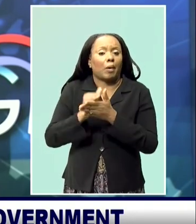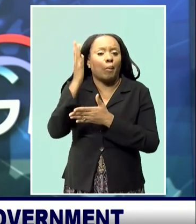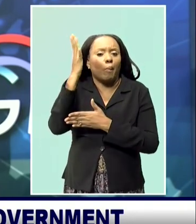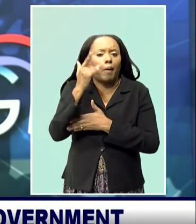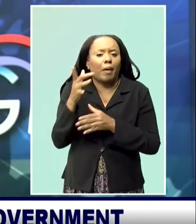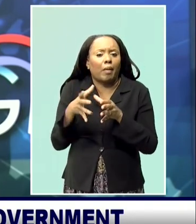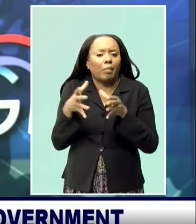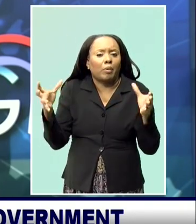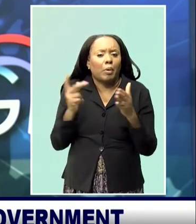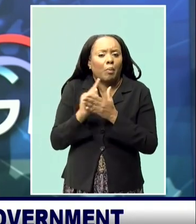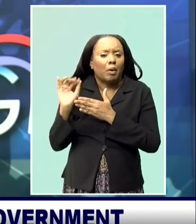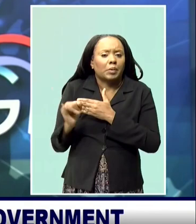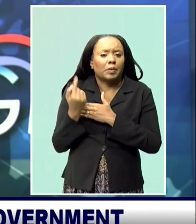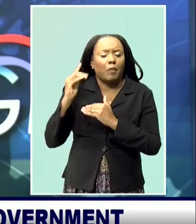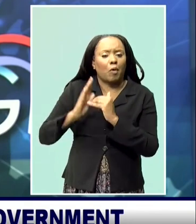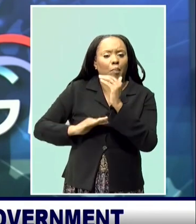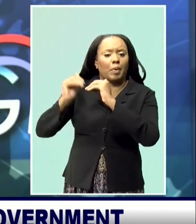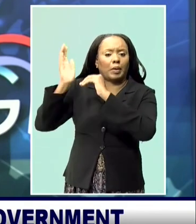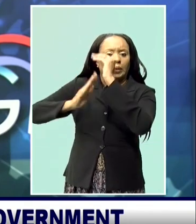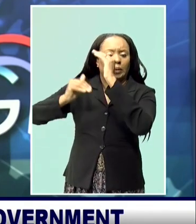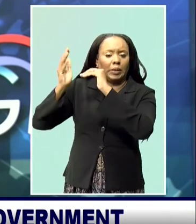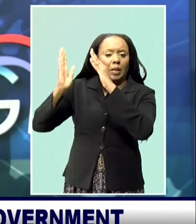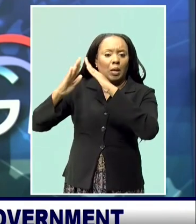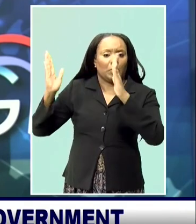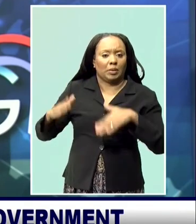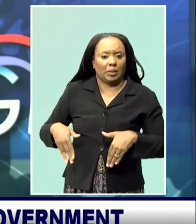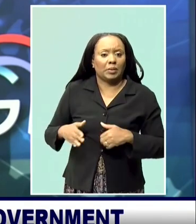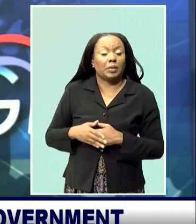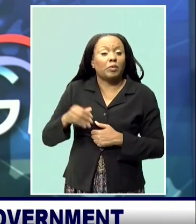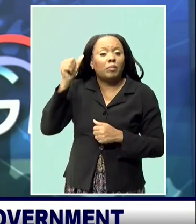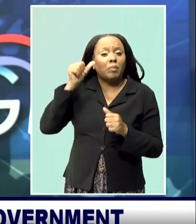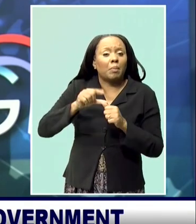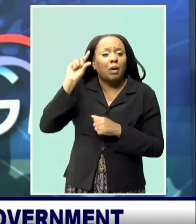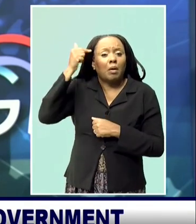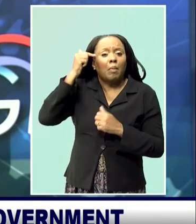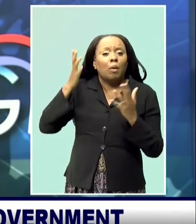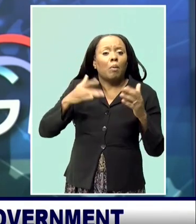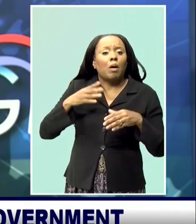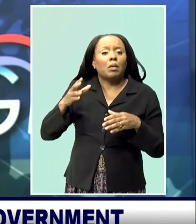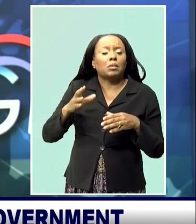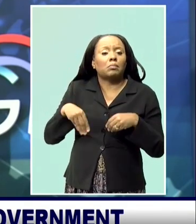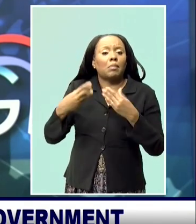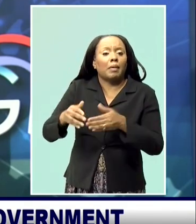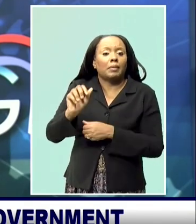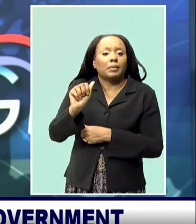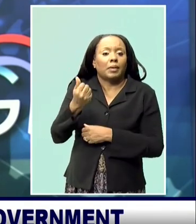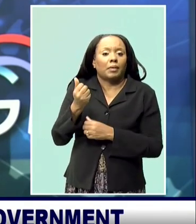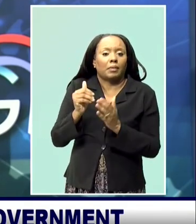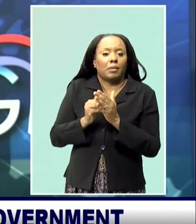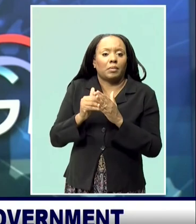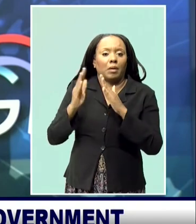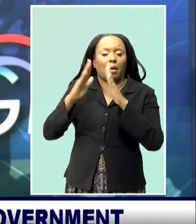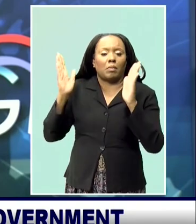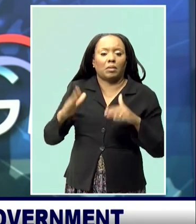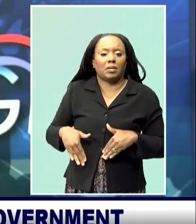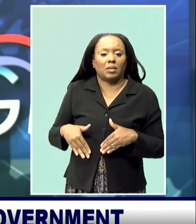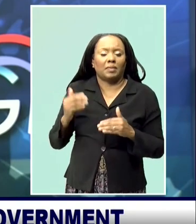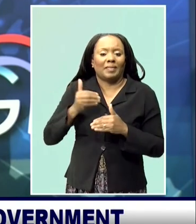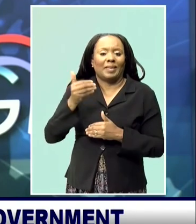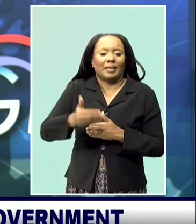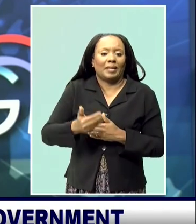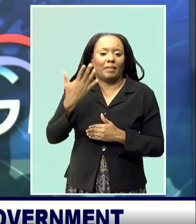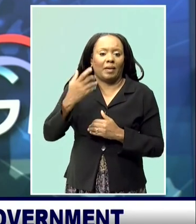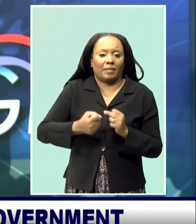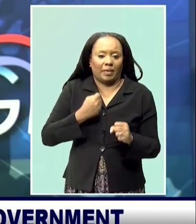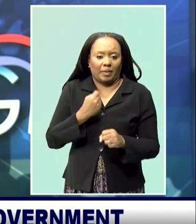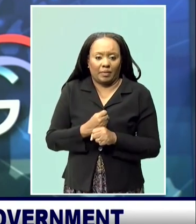is committed to the target of providing 10,000 housing solutions over five years. More quad units are planned for Eden Lodge